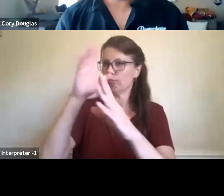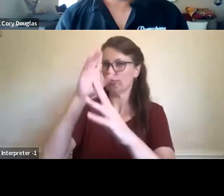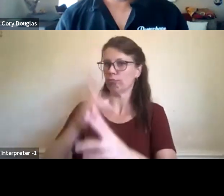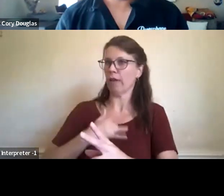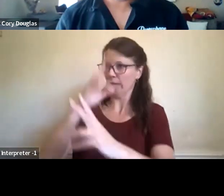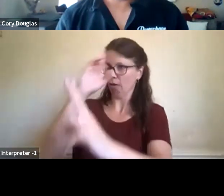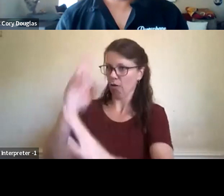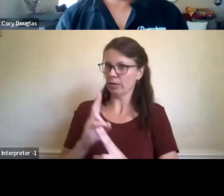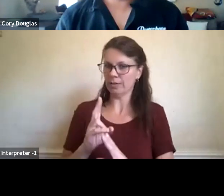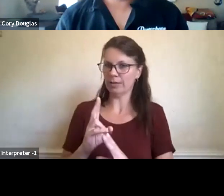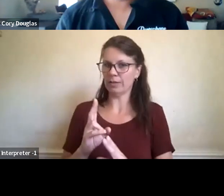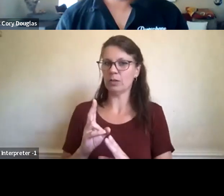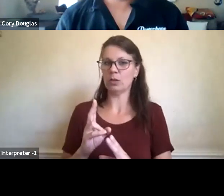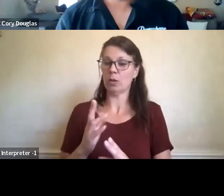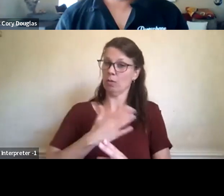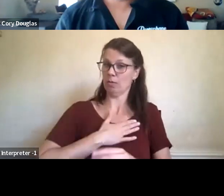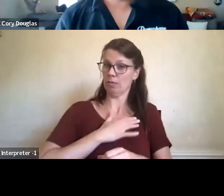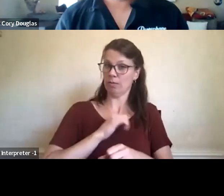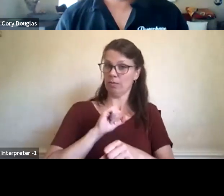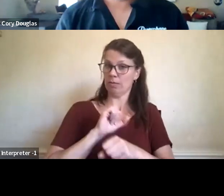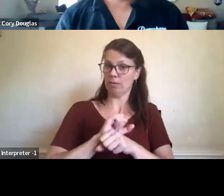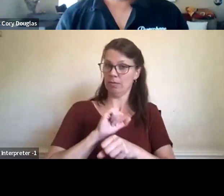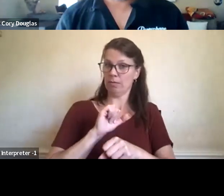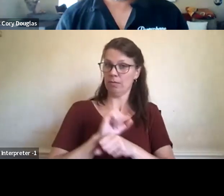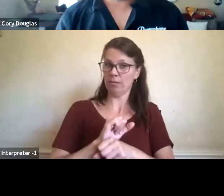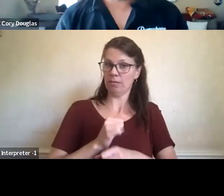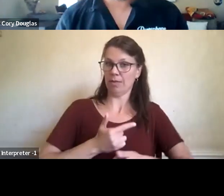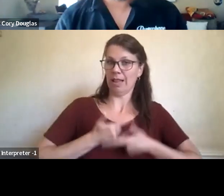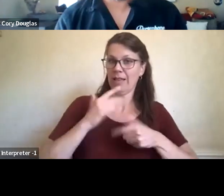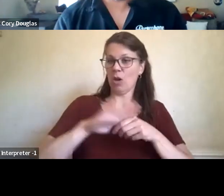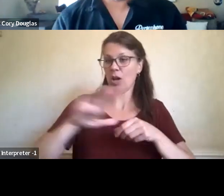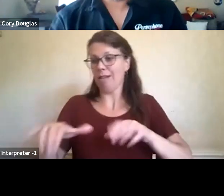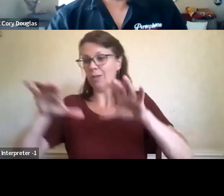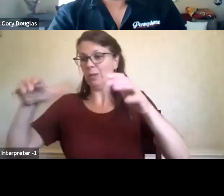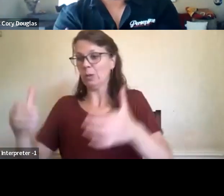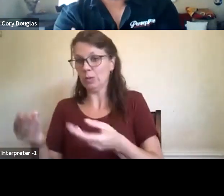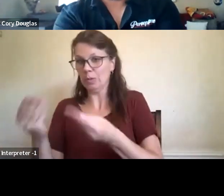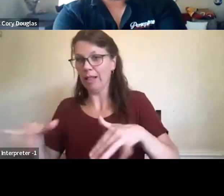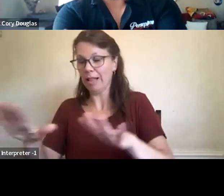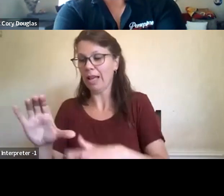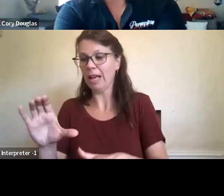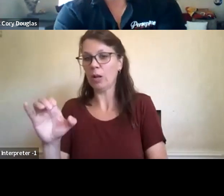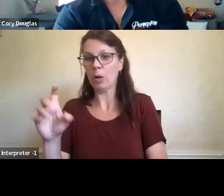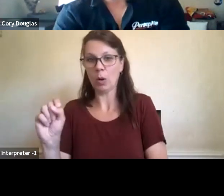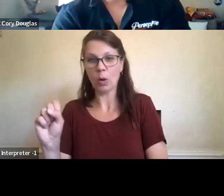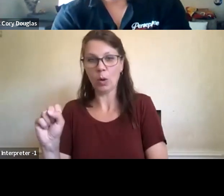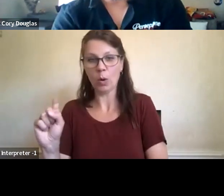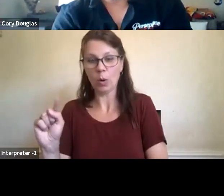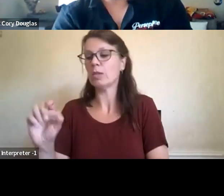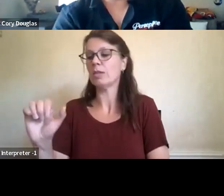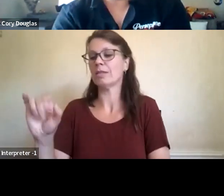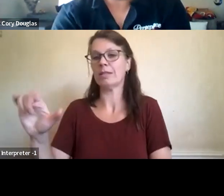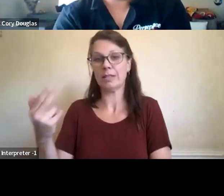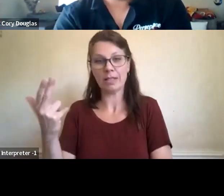as someone living on Coast Salish territory to uphold Coast Salish